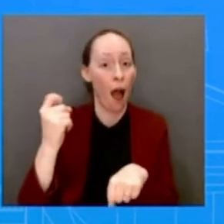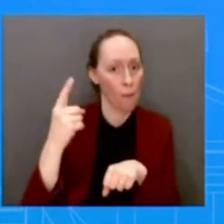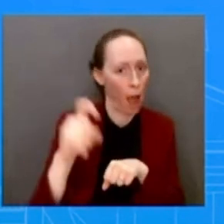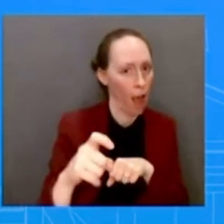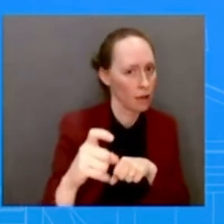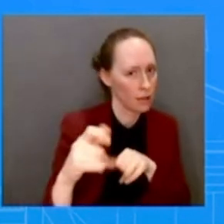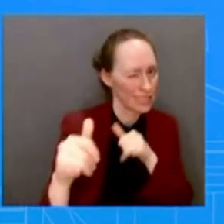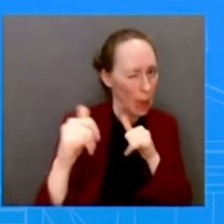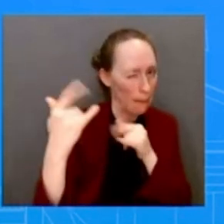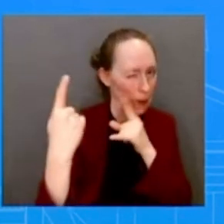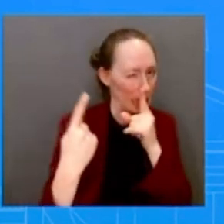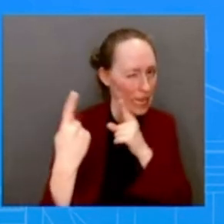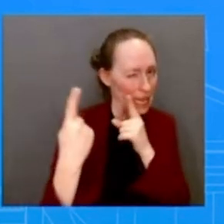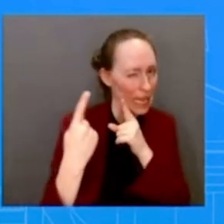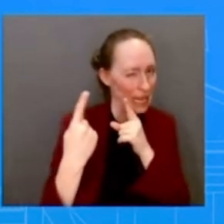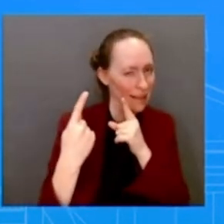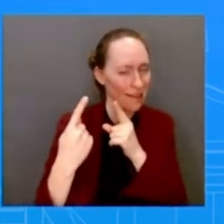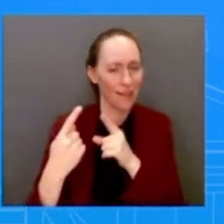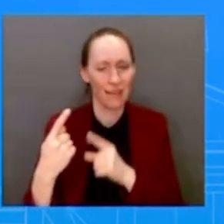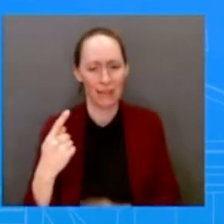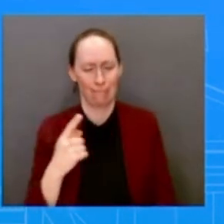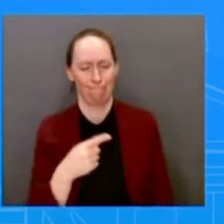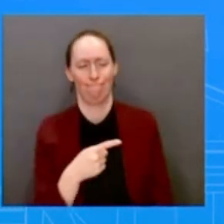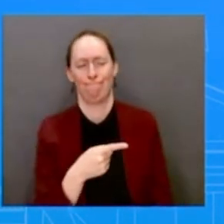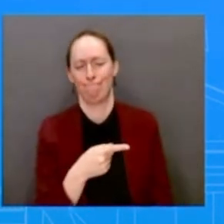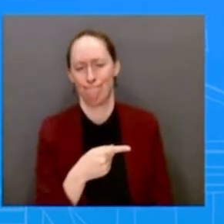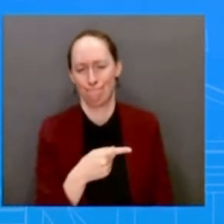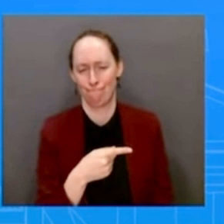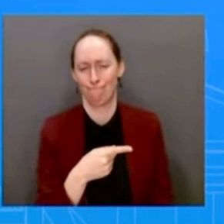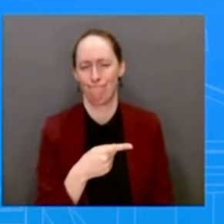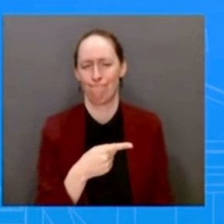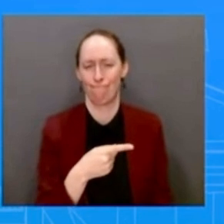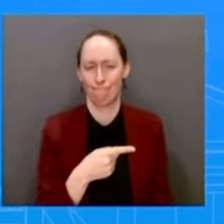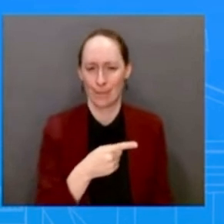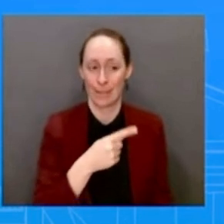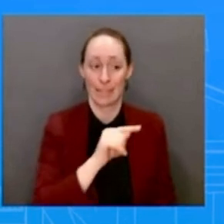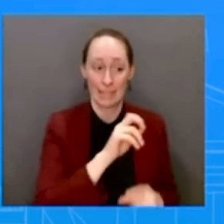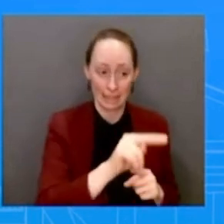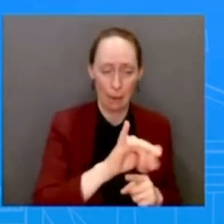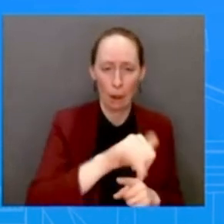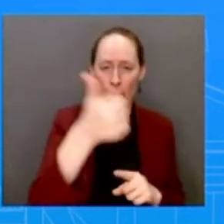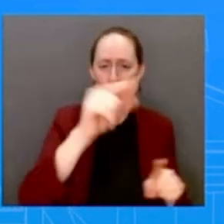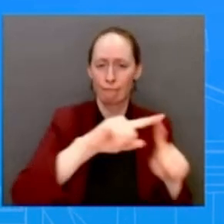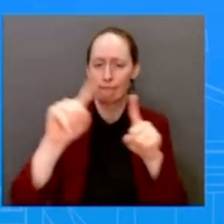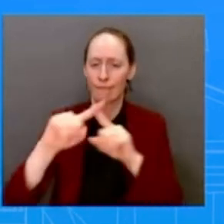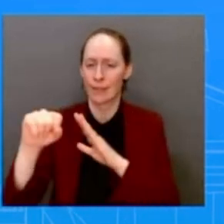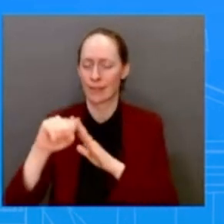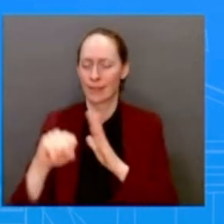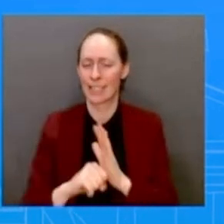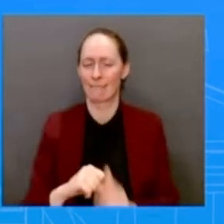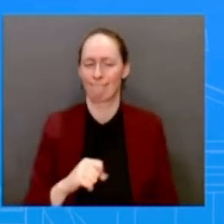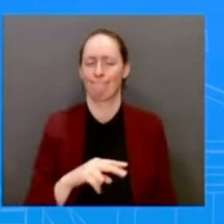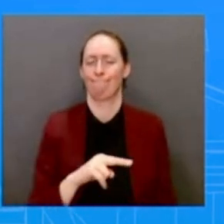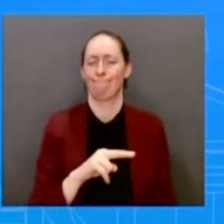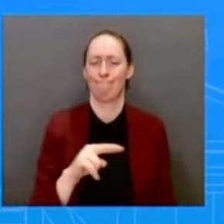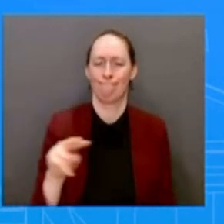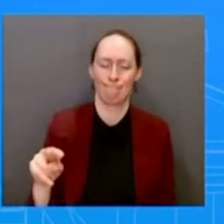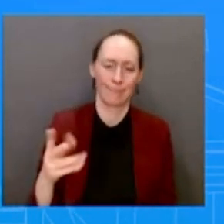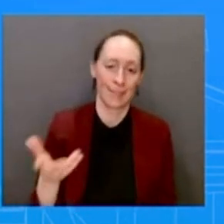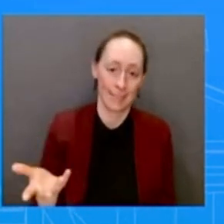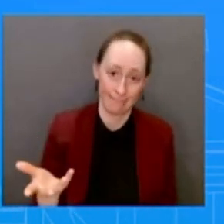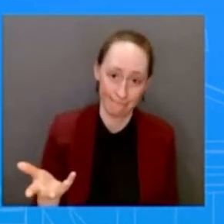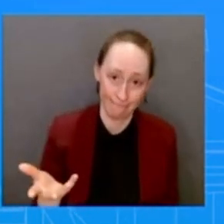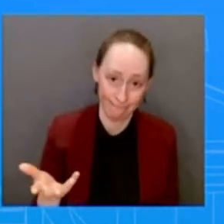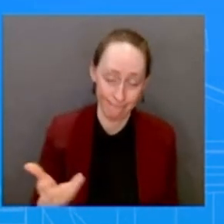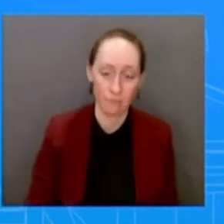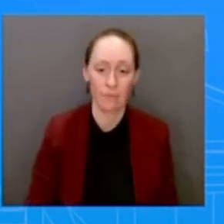other places as well. So, you know, don't take my words for it. And on this issue, the governor himself hasn't been able